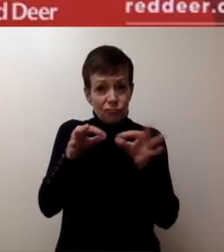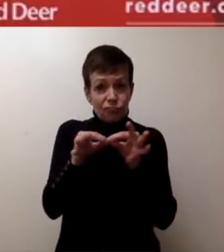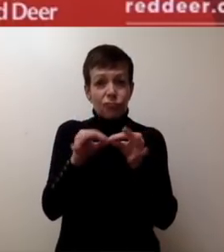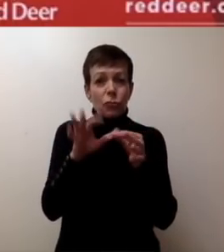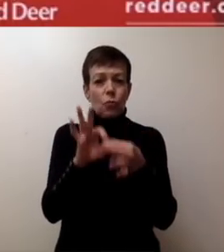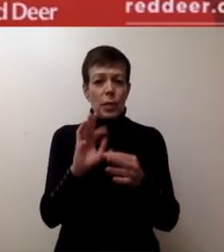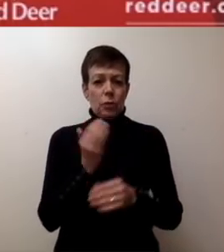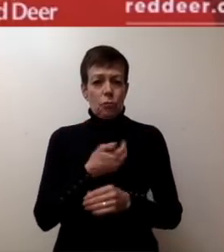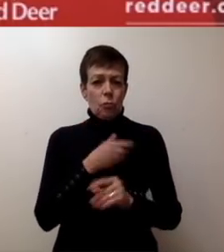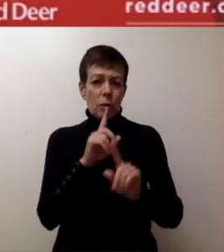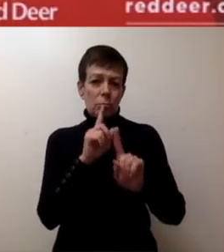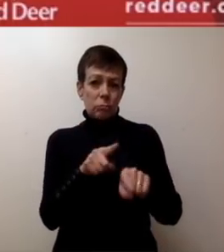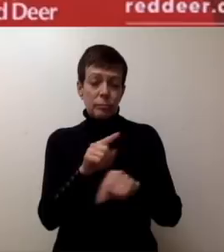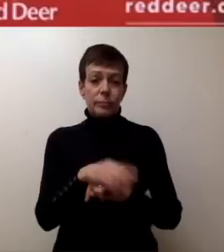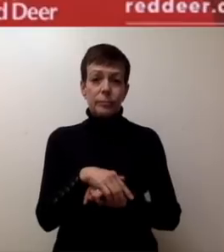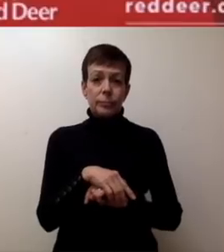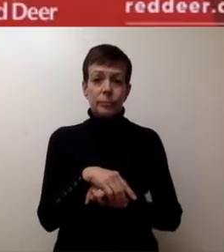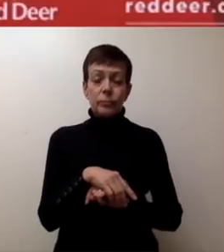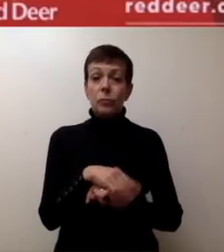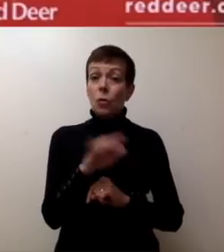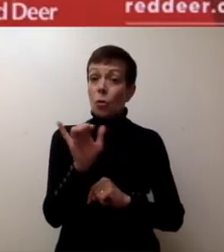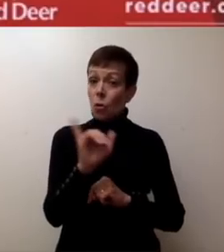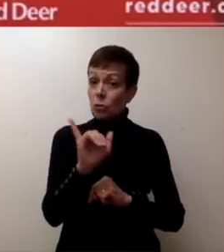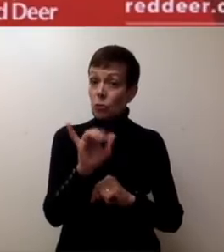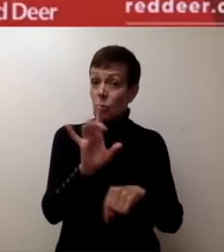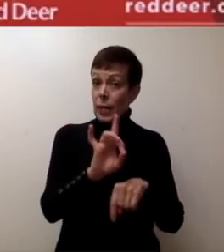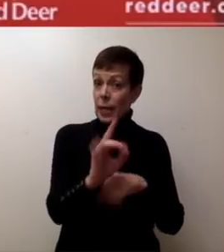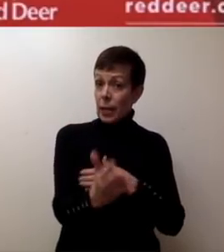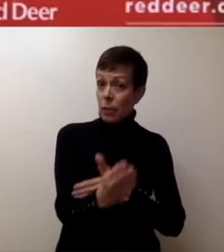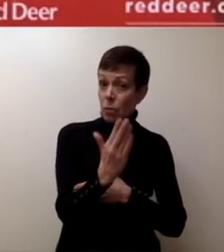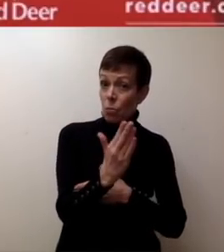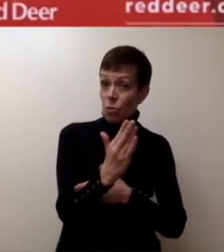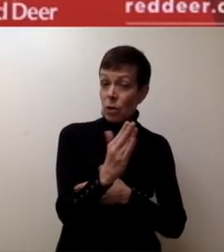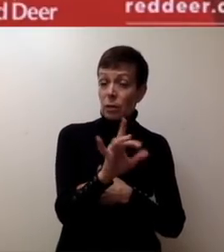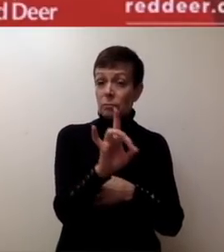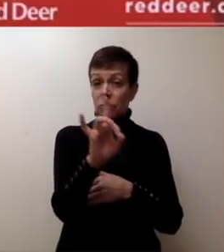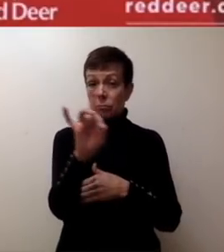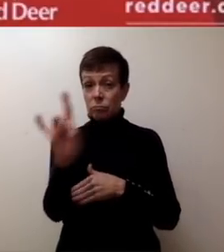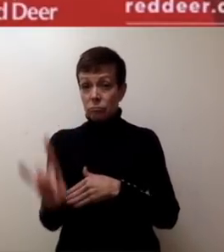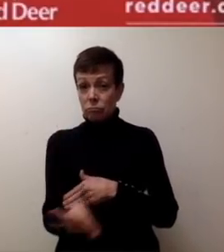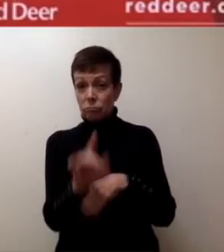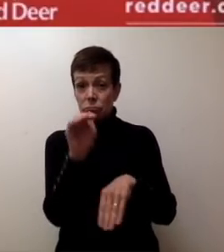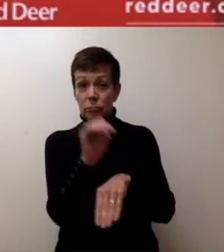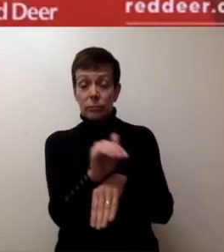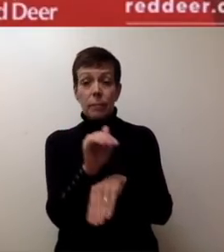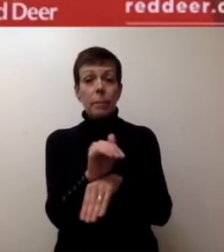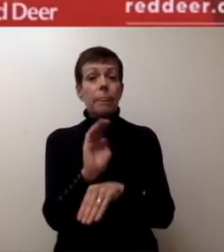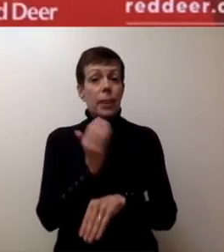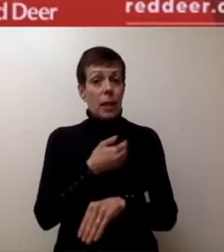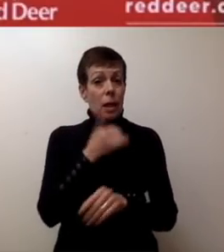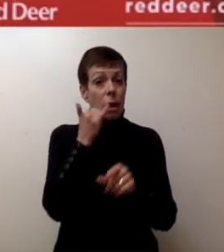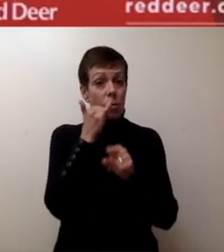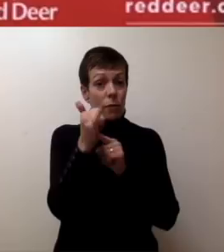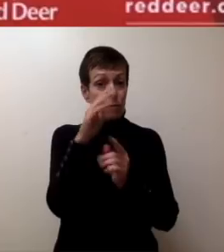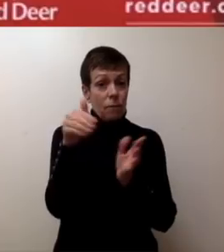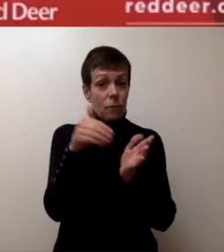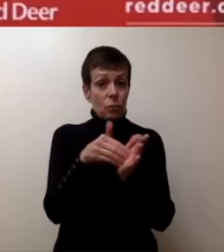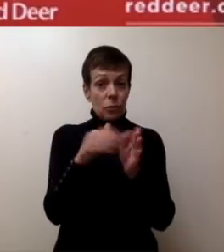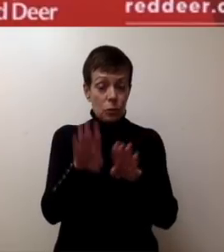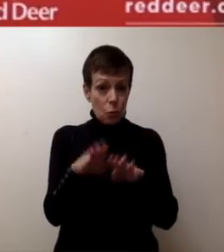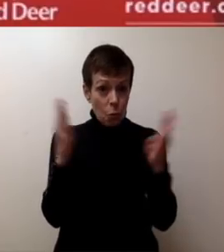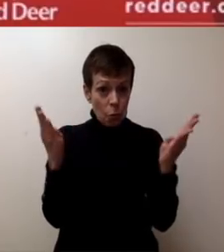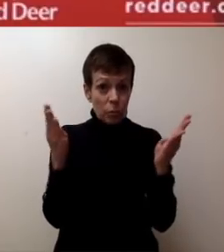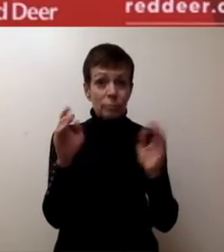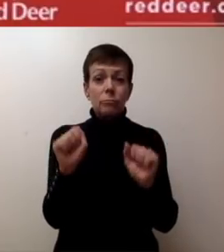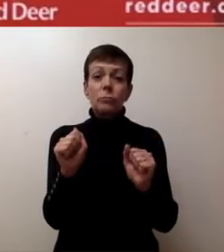response. Additionally, between the hours of 8am and 8pm, the City of Red Deer Call Centre remains open to serve you and answer your